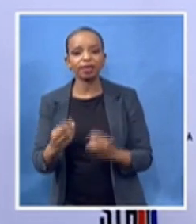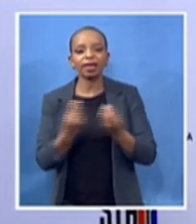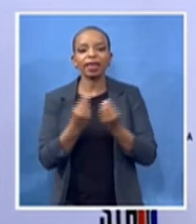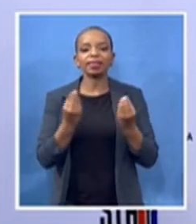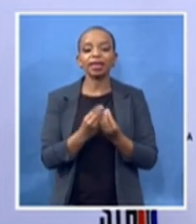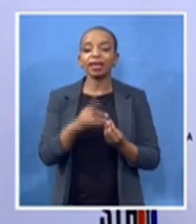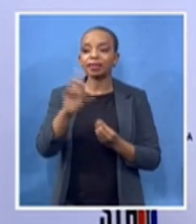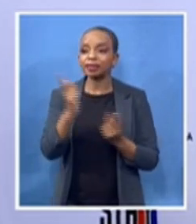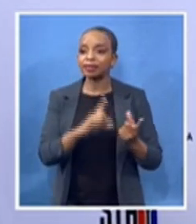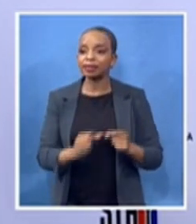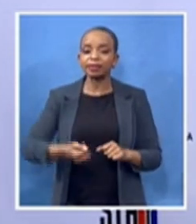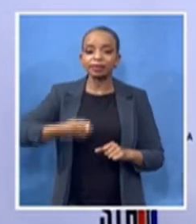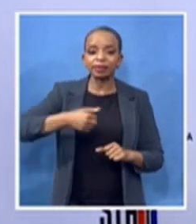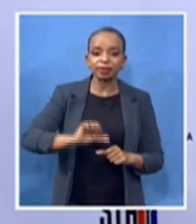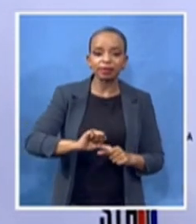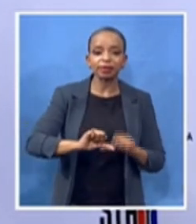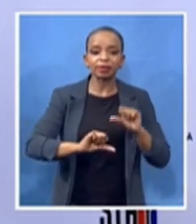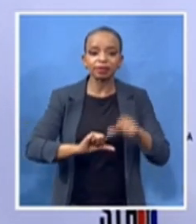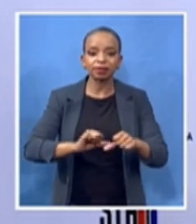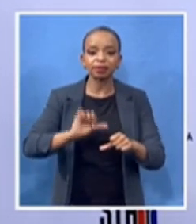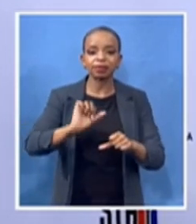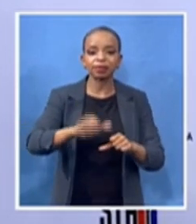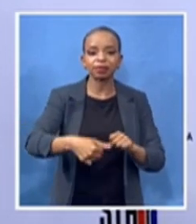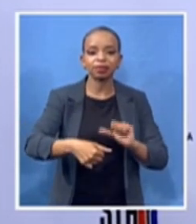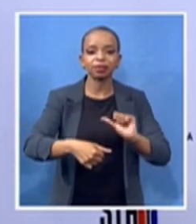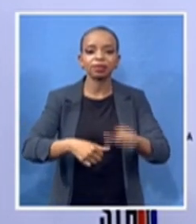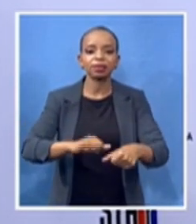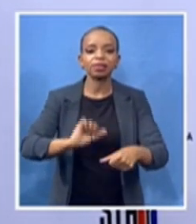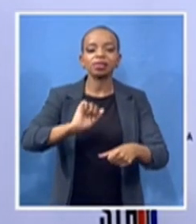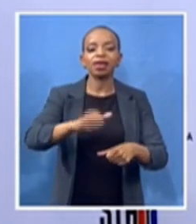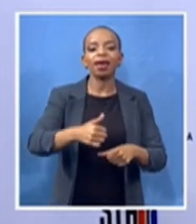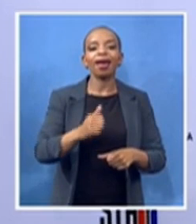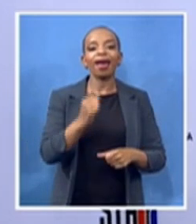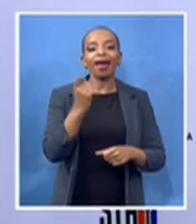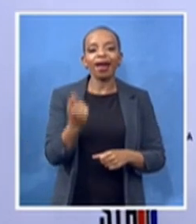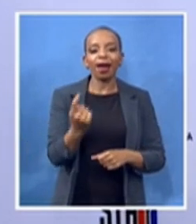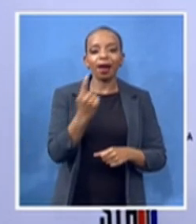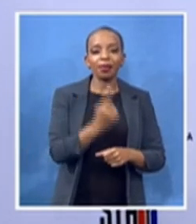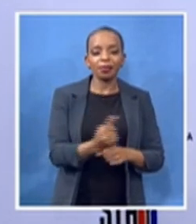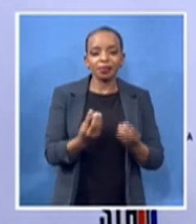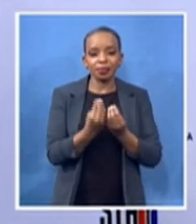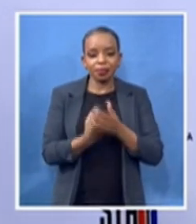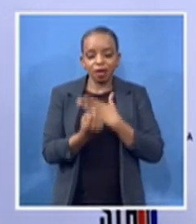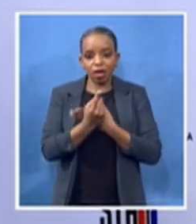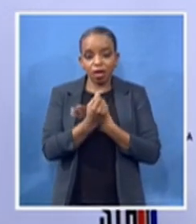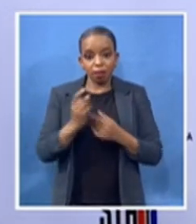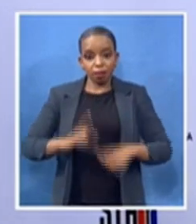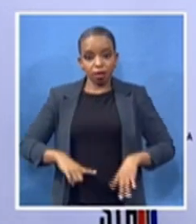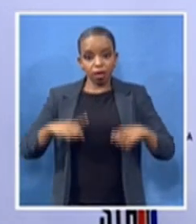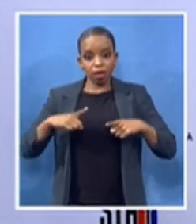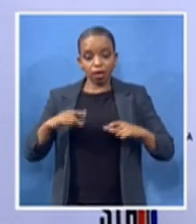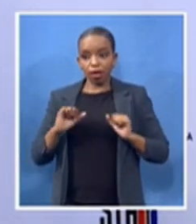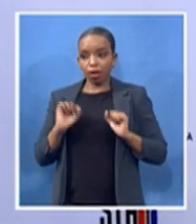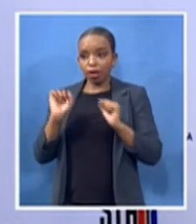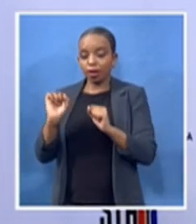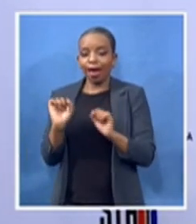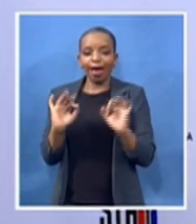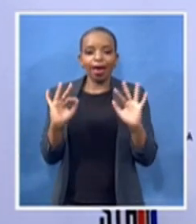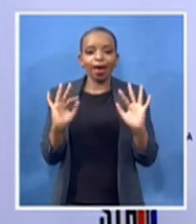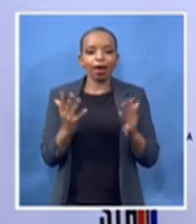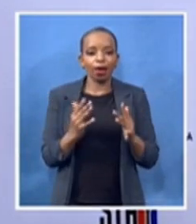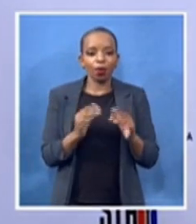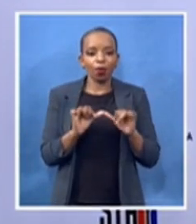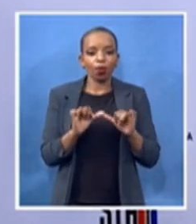um milestone in her life so purposely and also to encourage young people to do the same